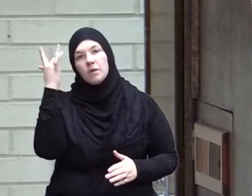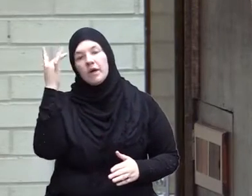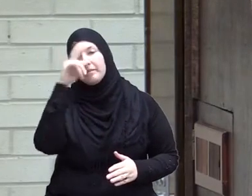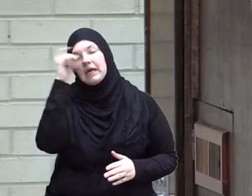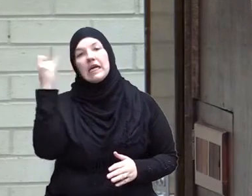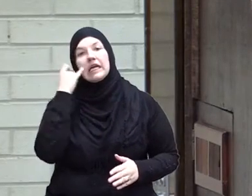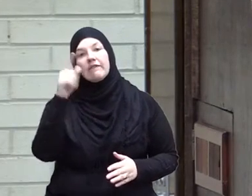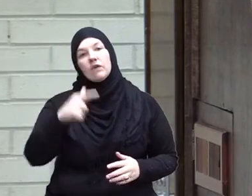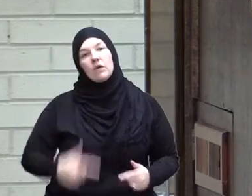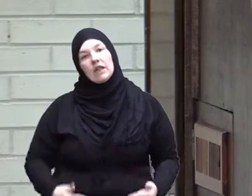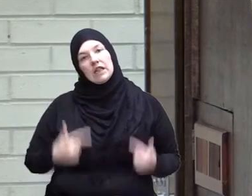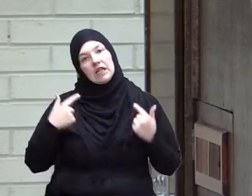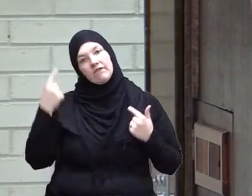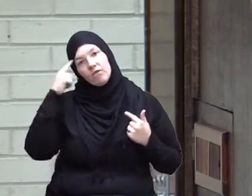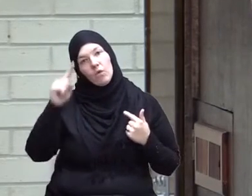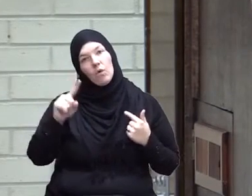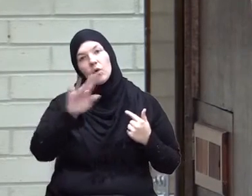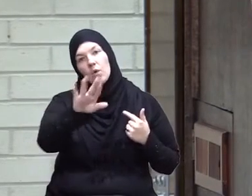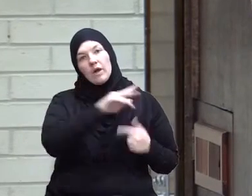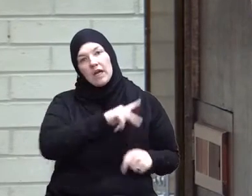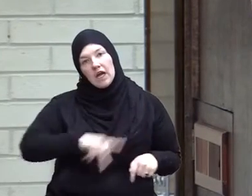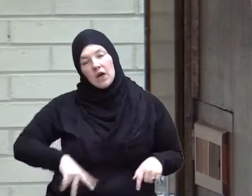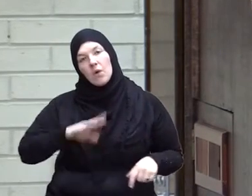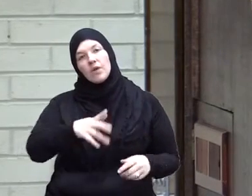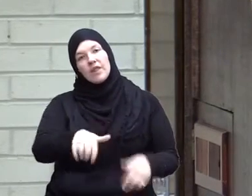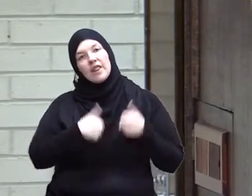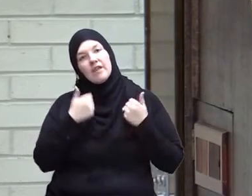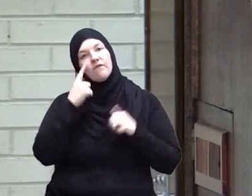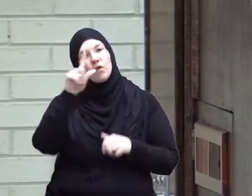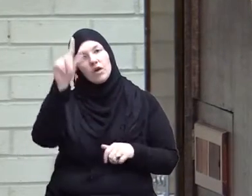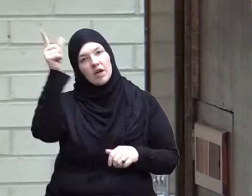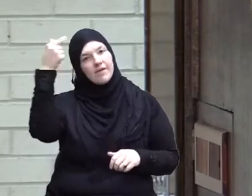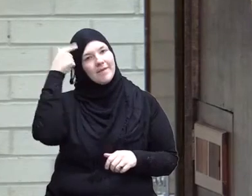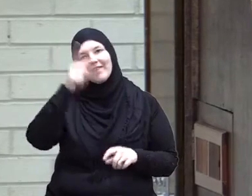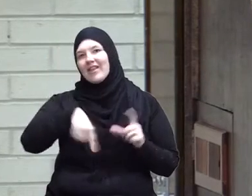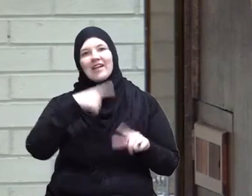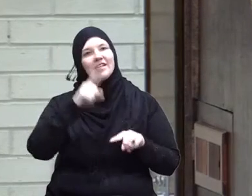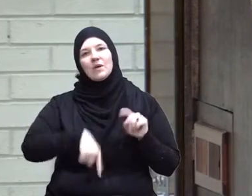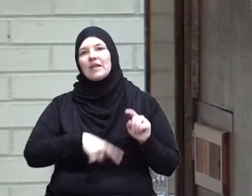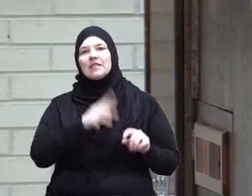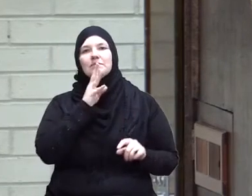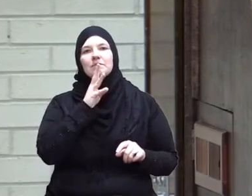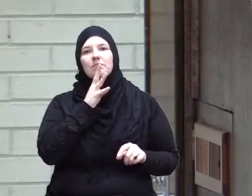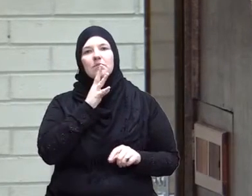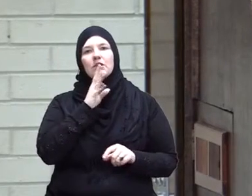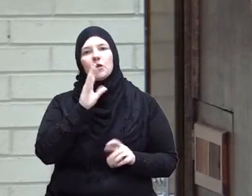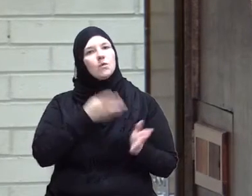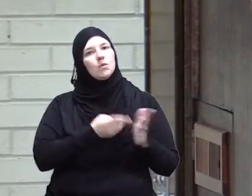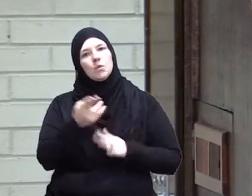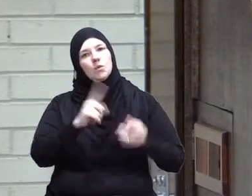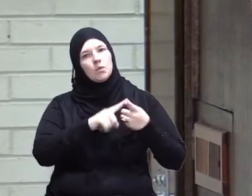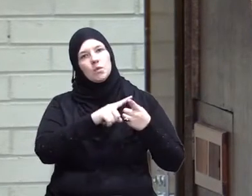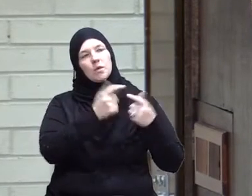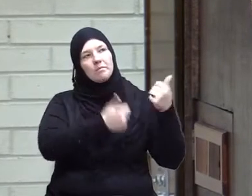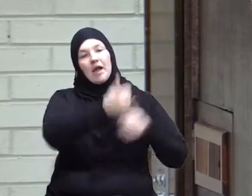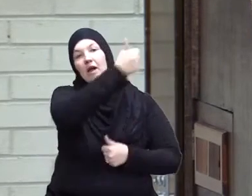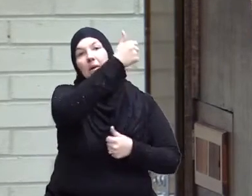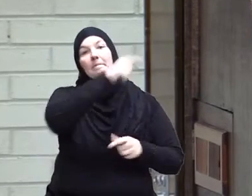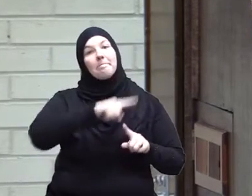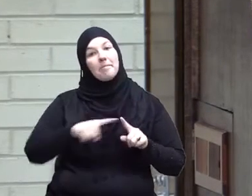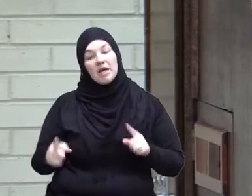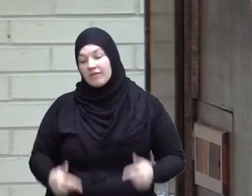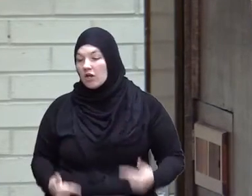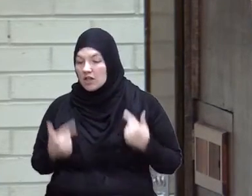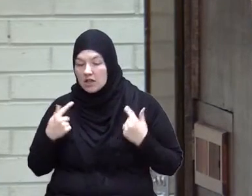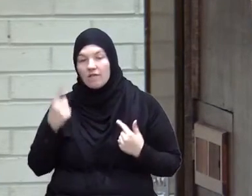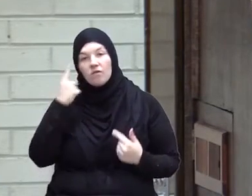if you live for Pharaoh you will never be able to speak truth to power but if you live for the sake